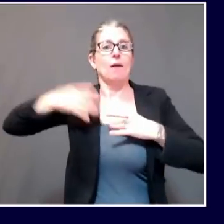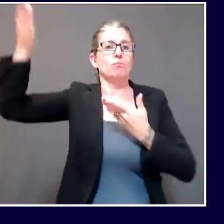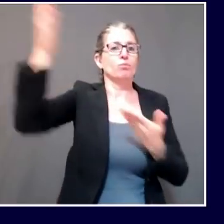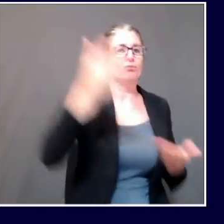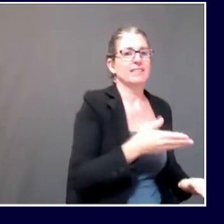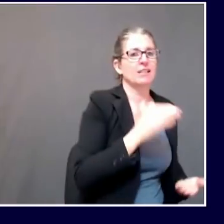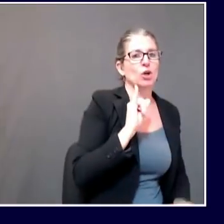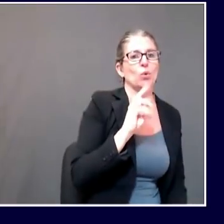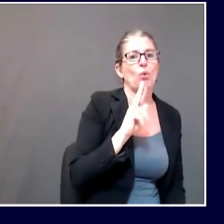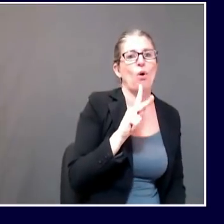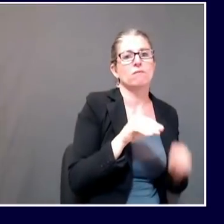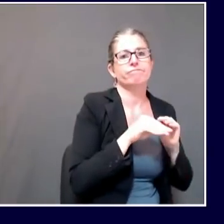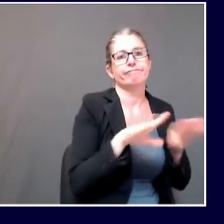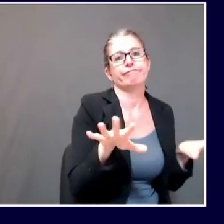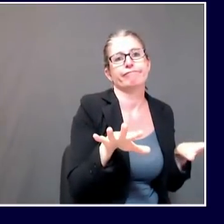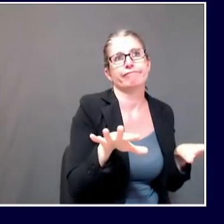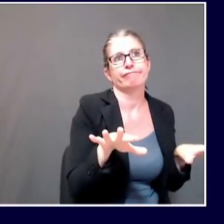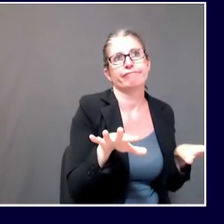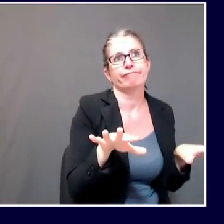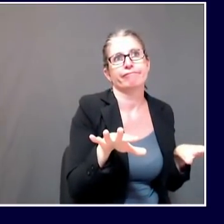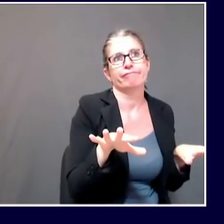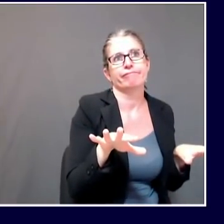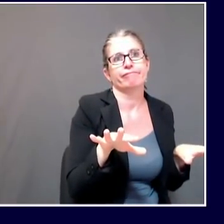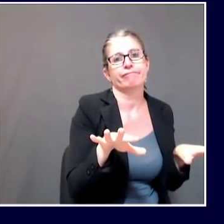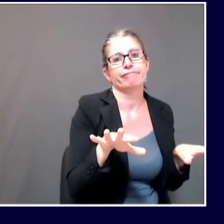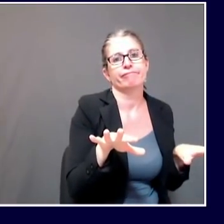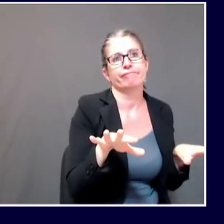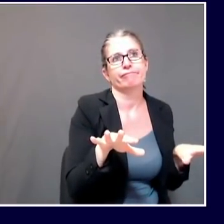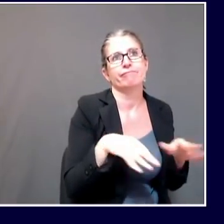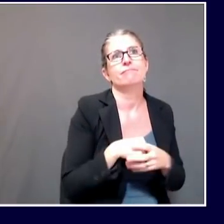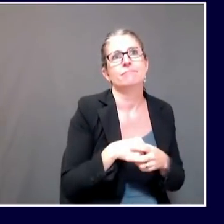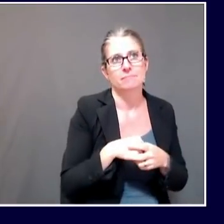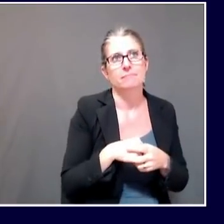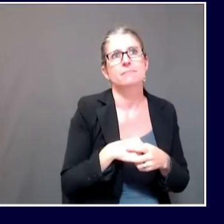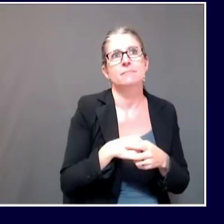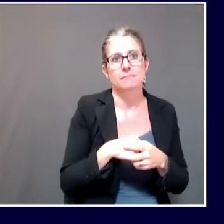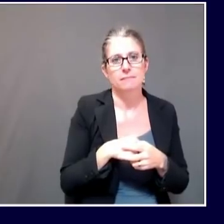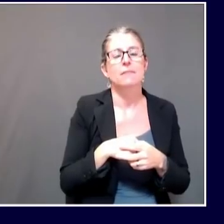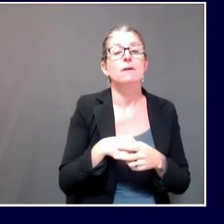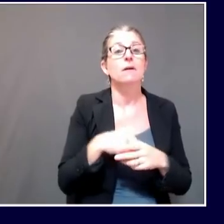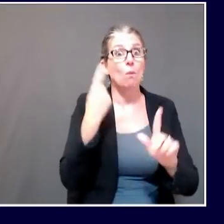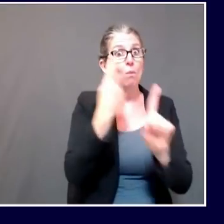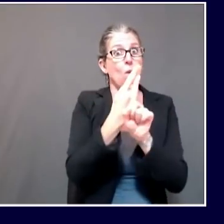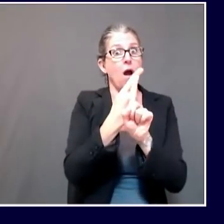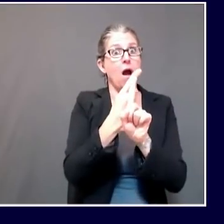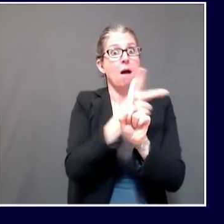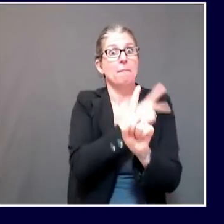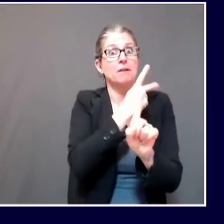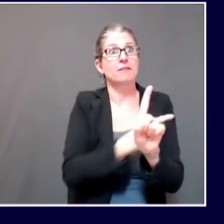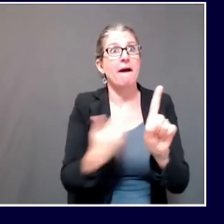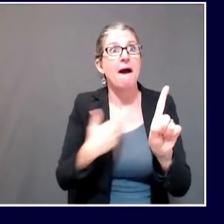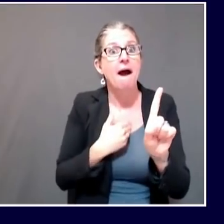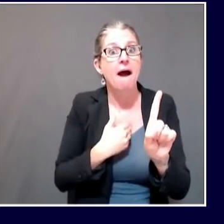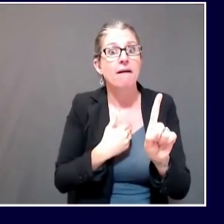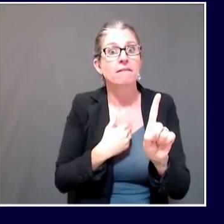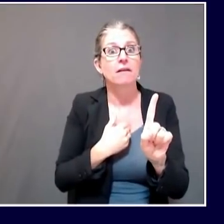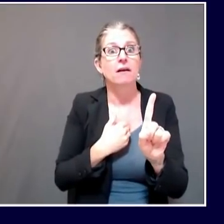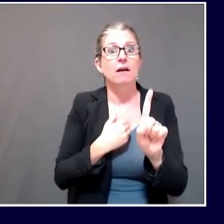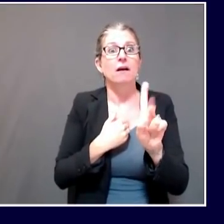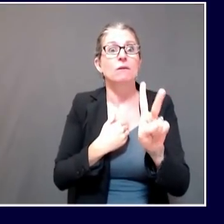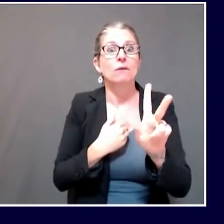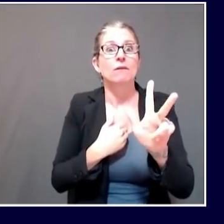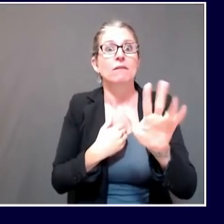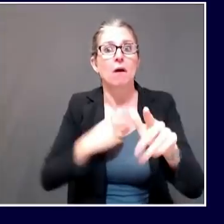potentially private health information. But at this time, the data suggests that the direction of